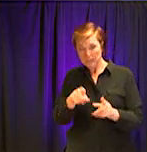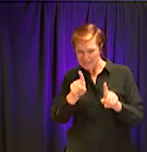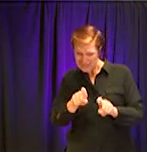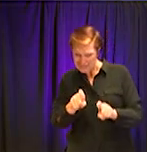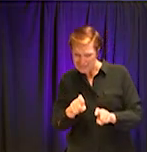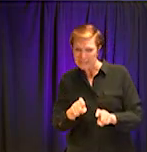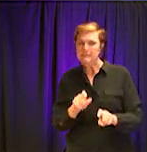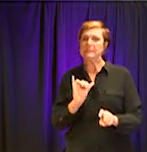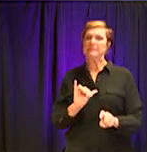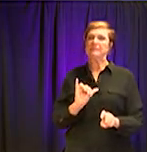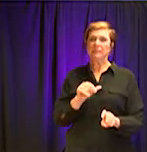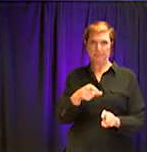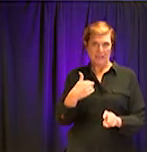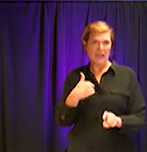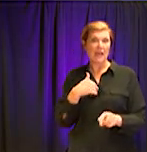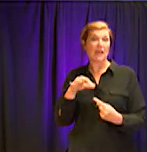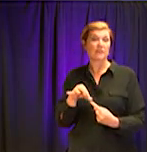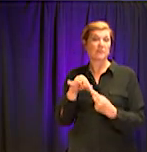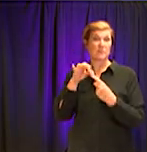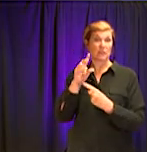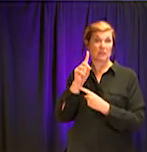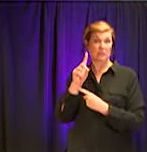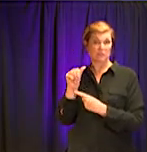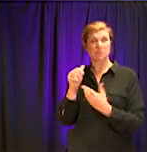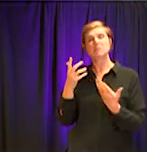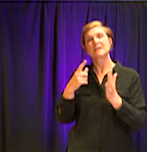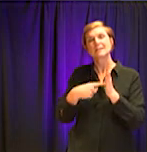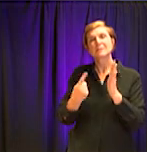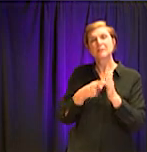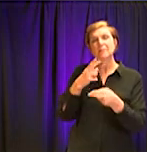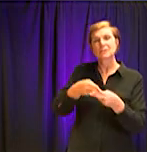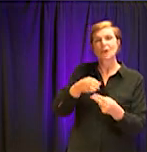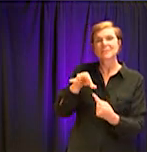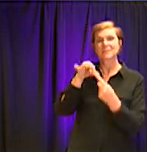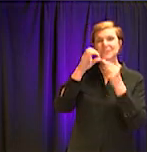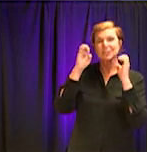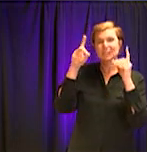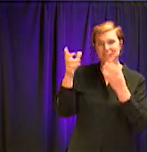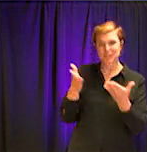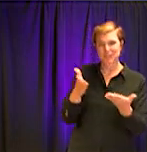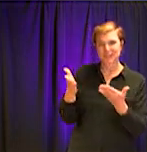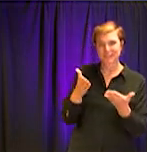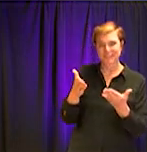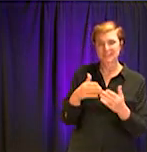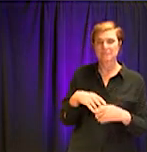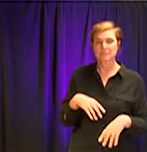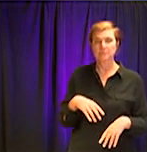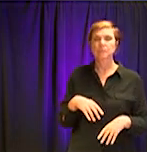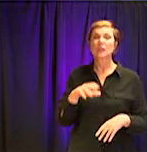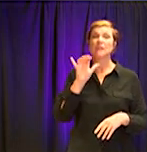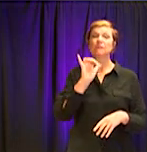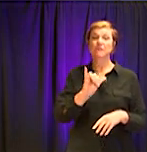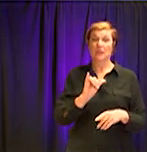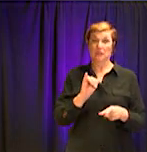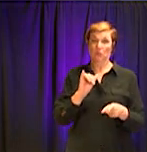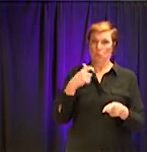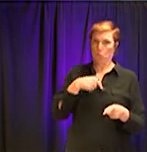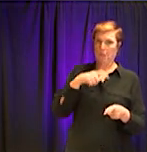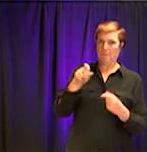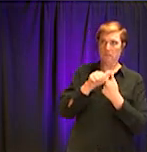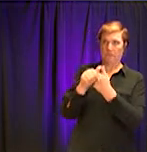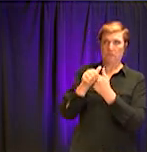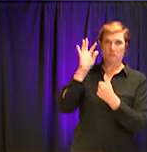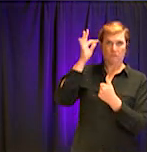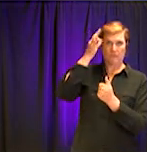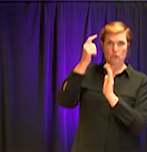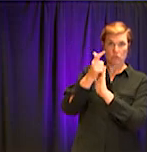child, sometimes called special education services through federal law are required for that child's